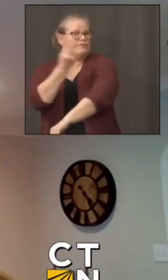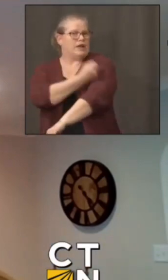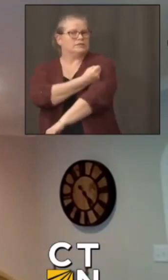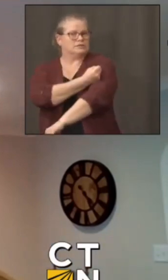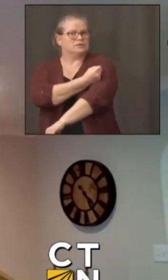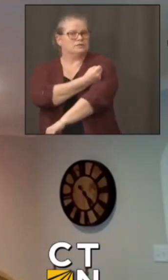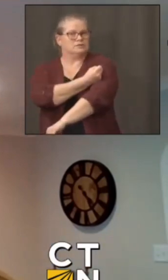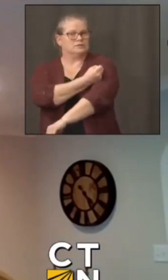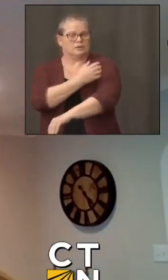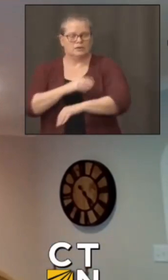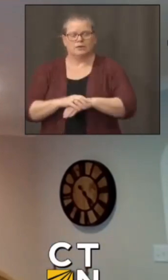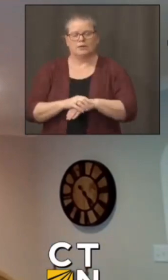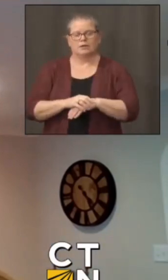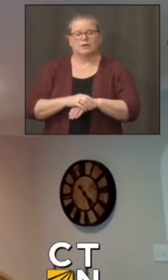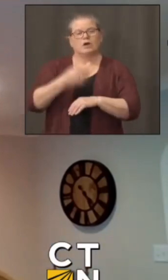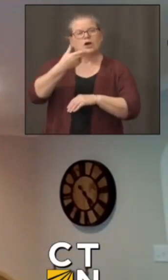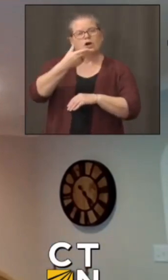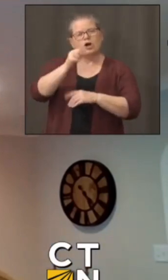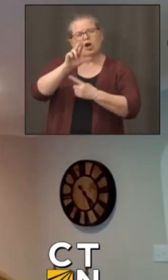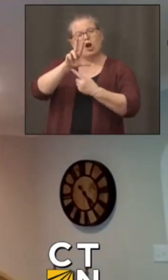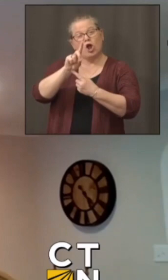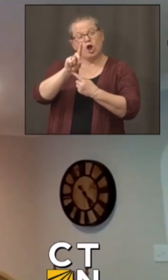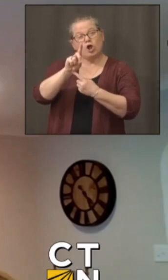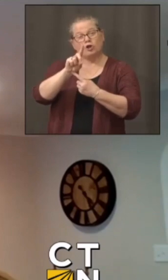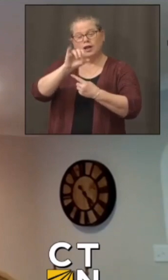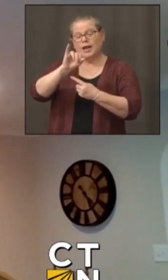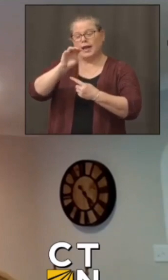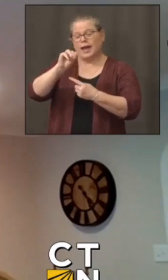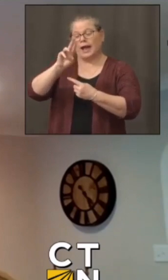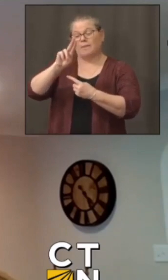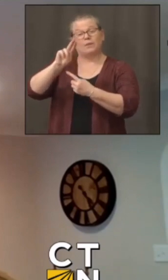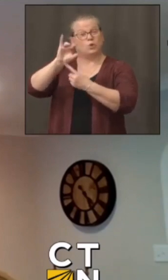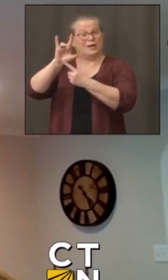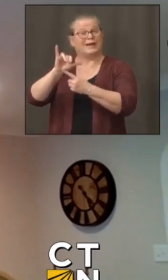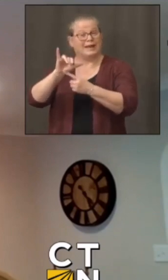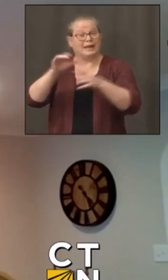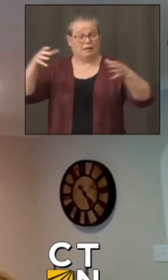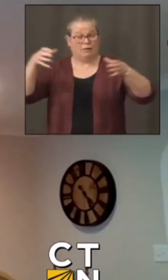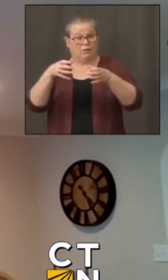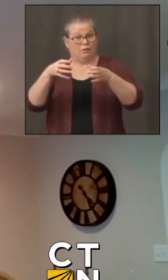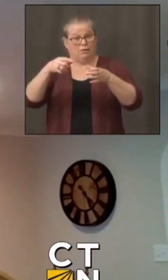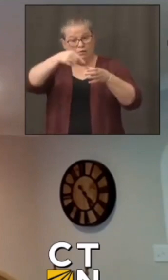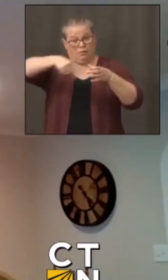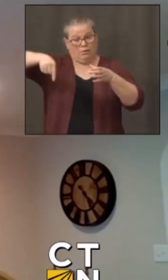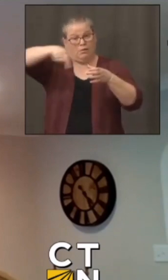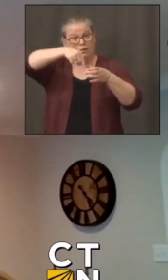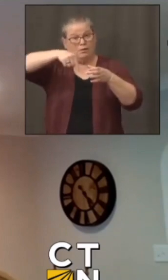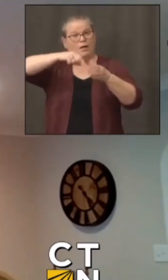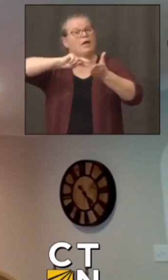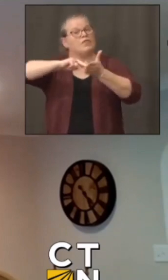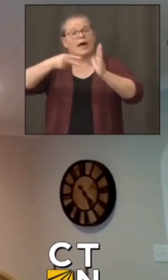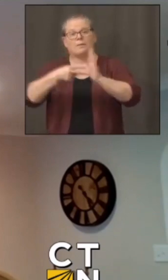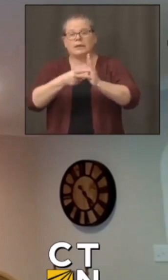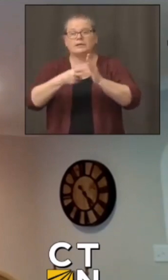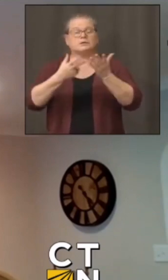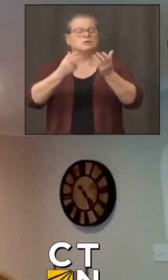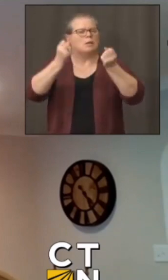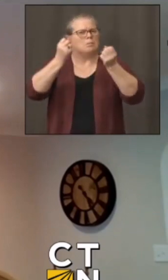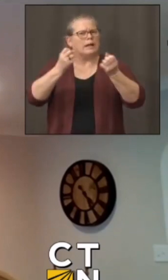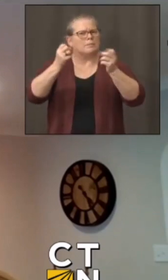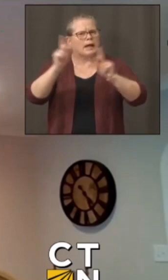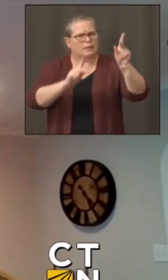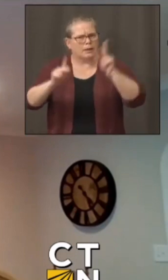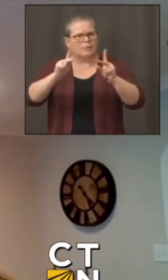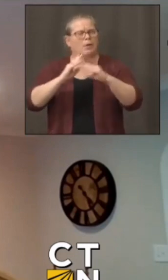that um enough people in the population are immune one way or another that your